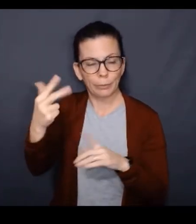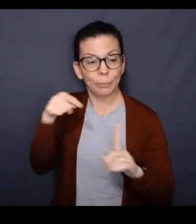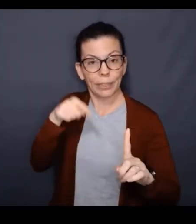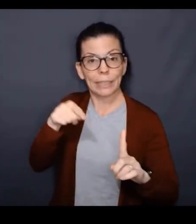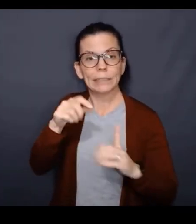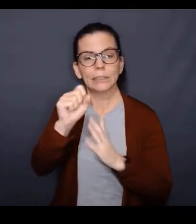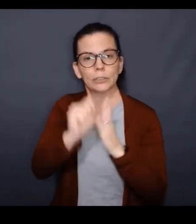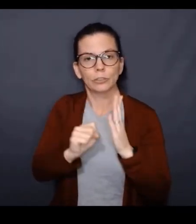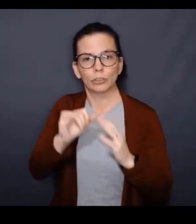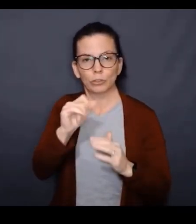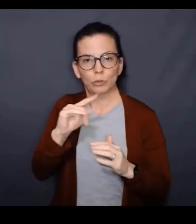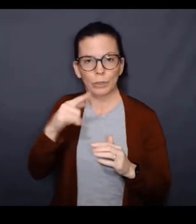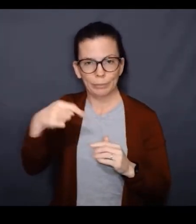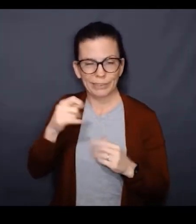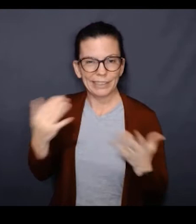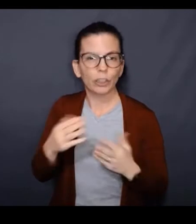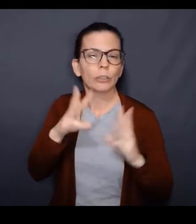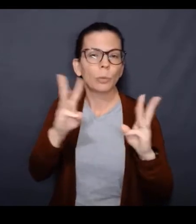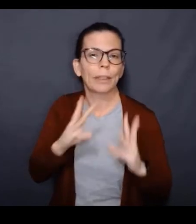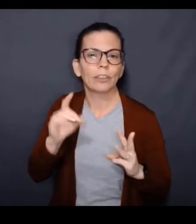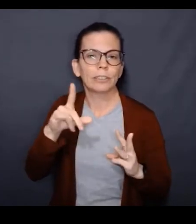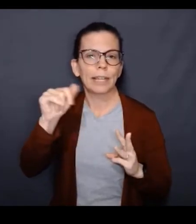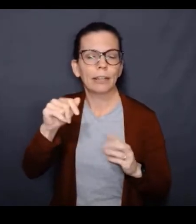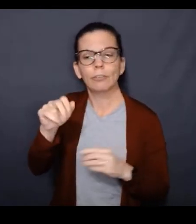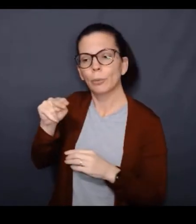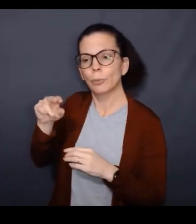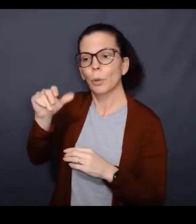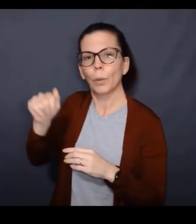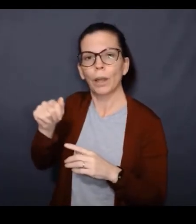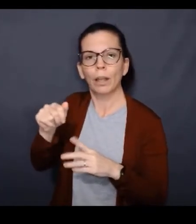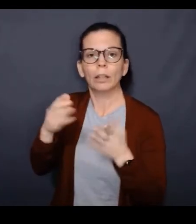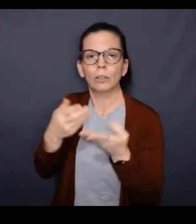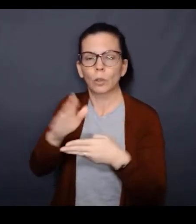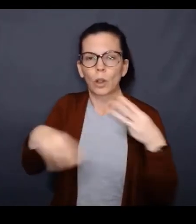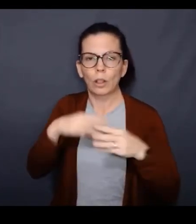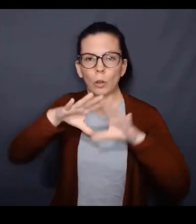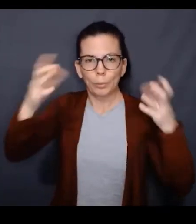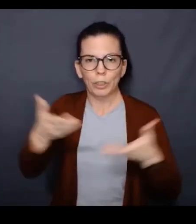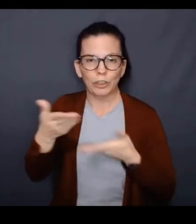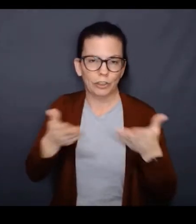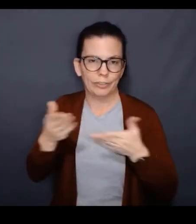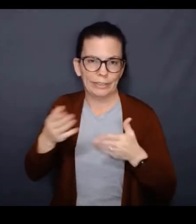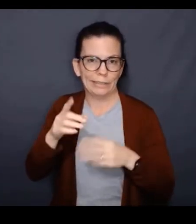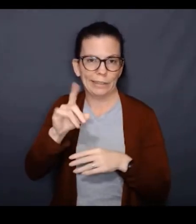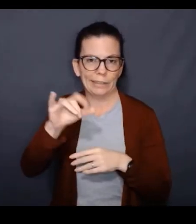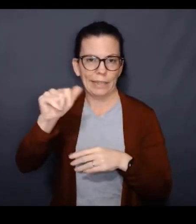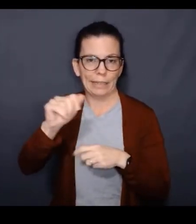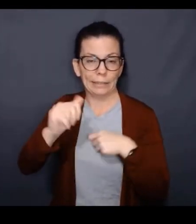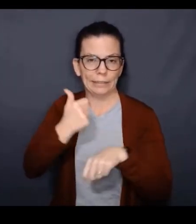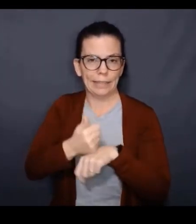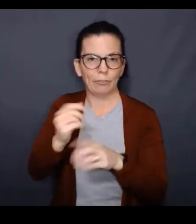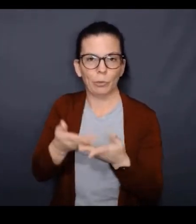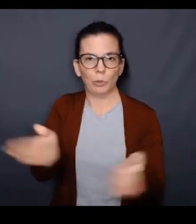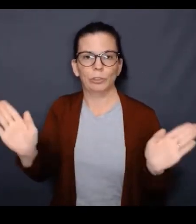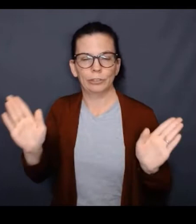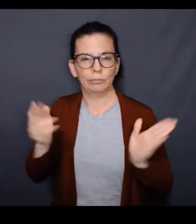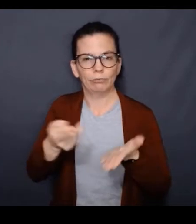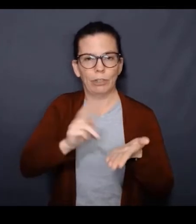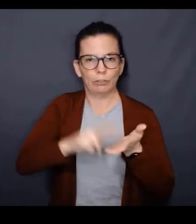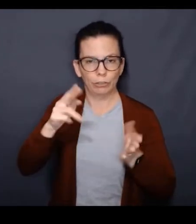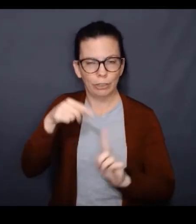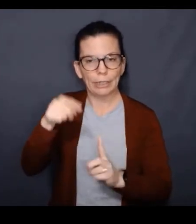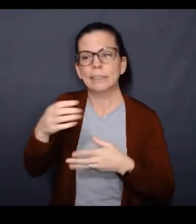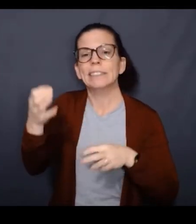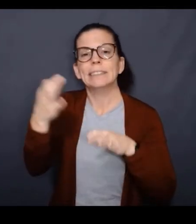In this script here, we're just reading some weather data from the NOAA Global Surface Summary of Day dataset, from the Registry of Open Data on AWS,